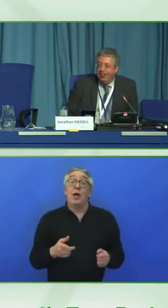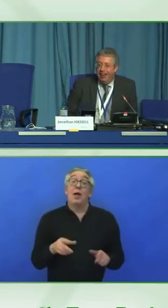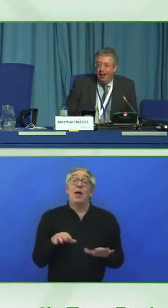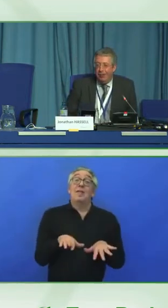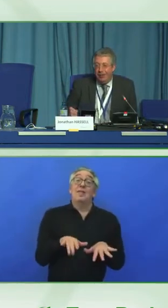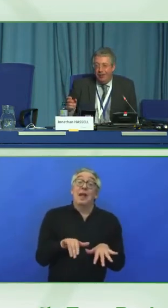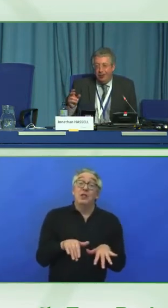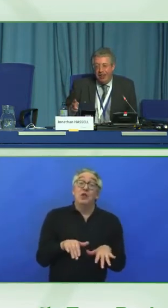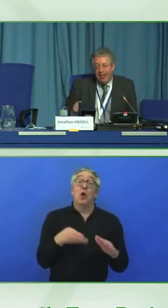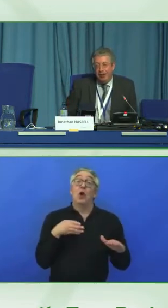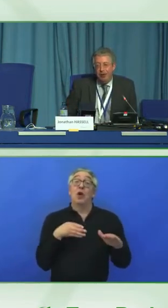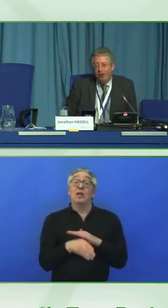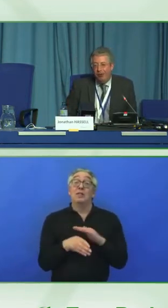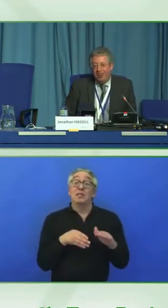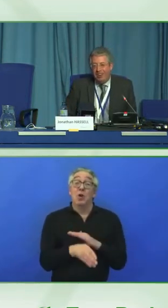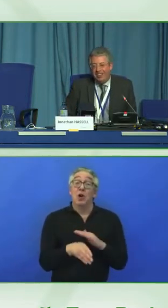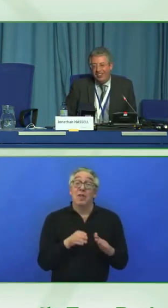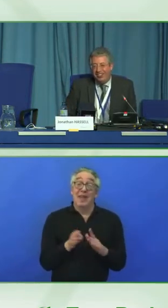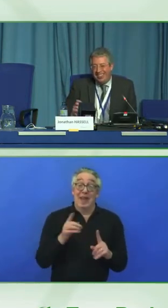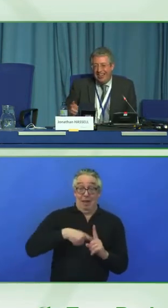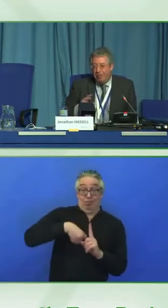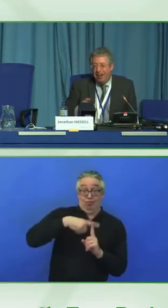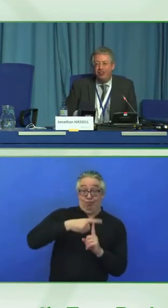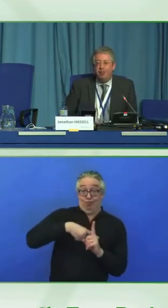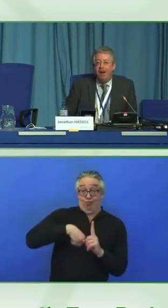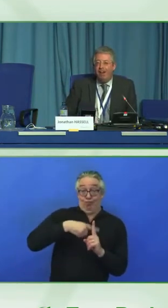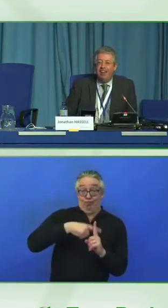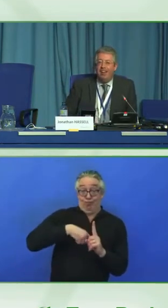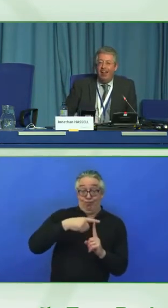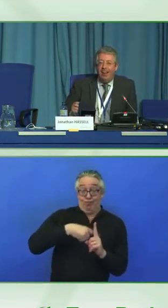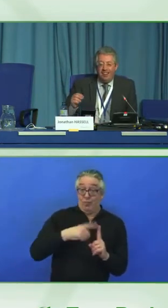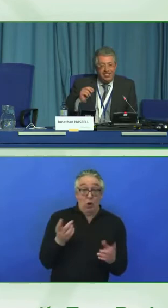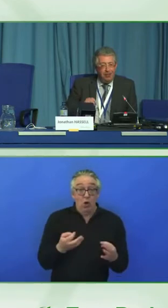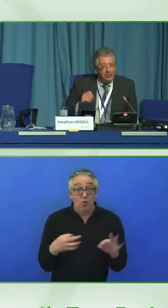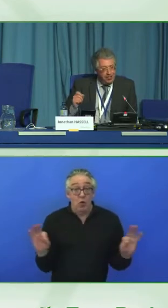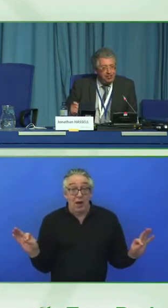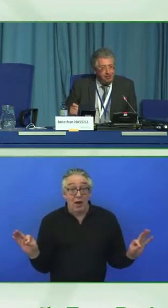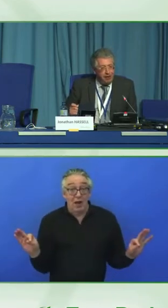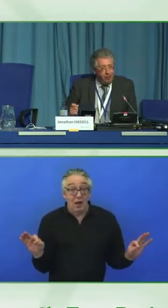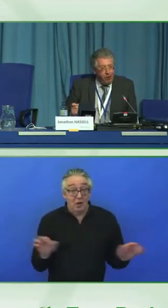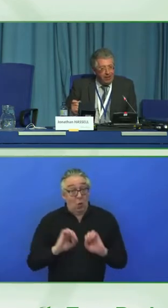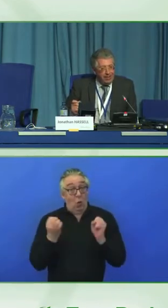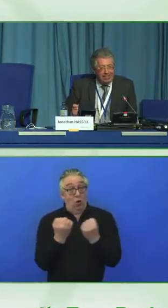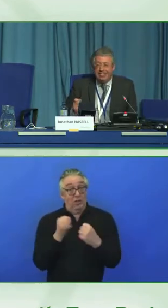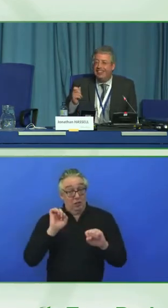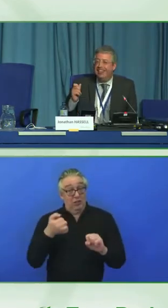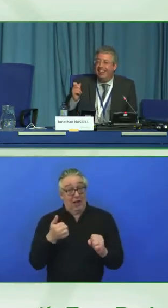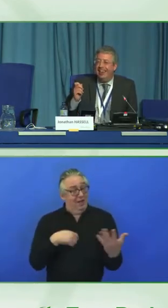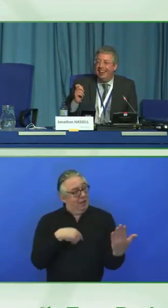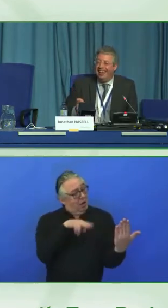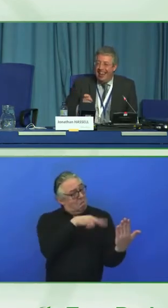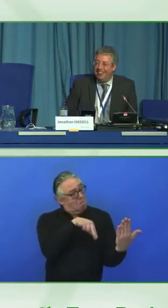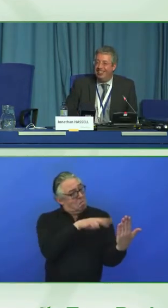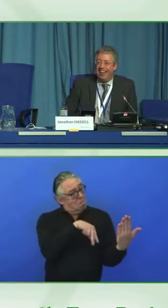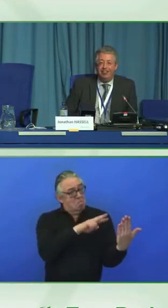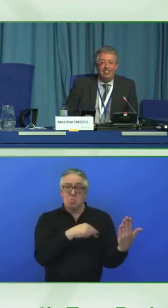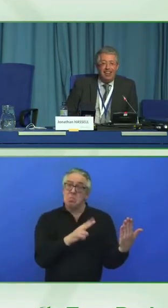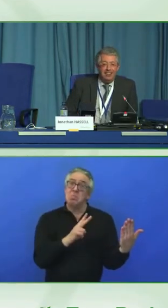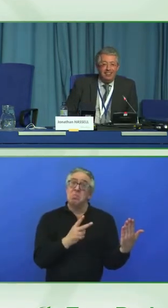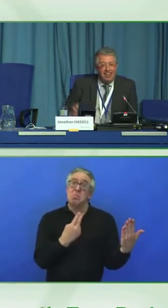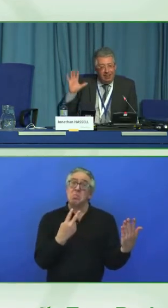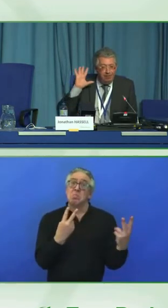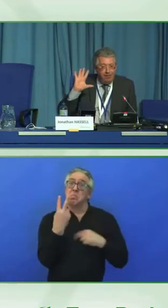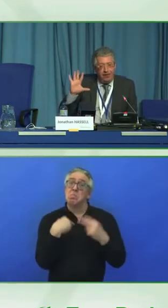tool that will enable an organization to get a benchmark, a self-certified one at least, against